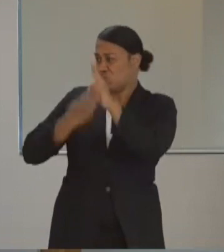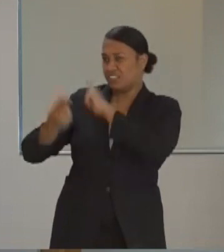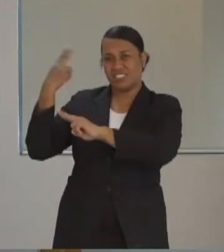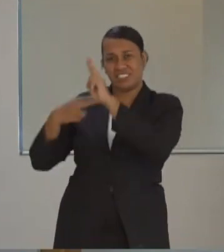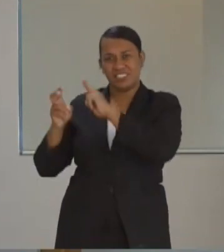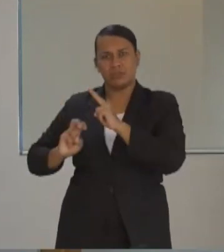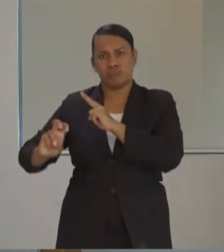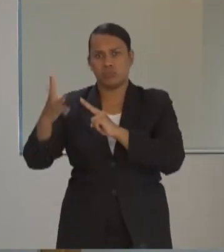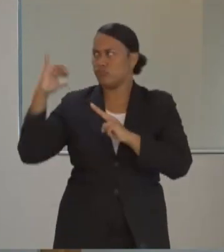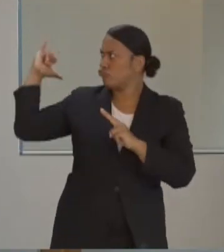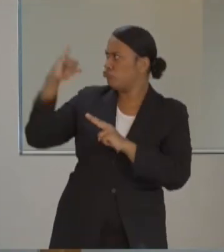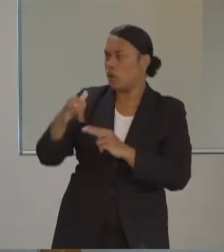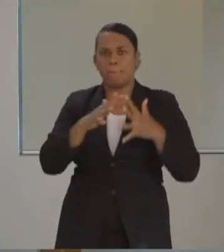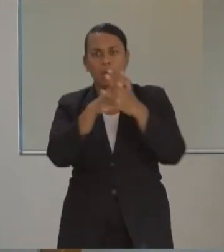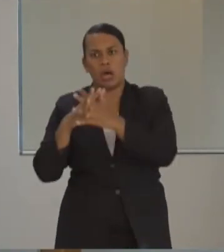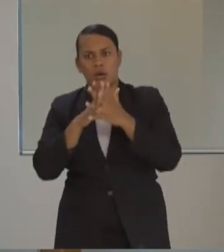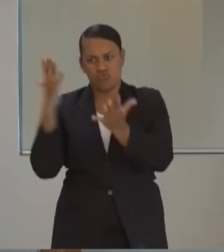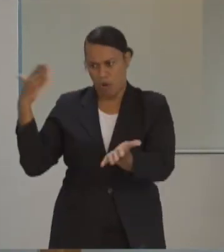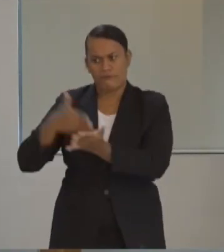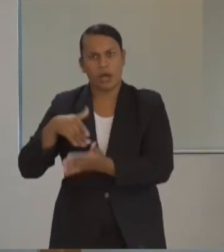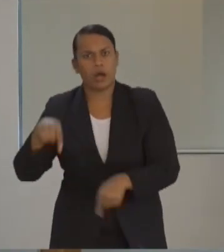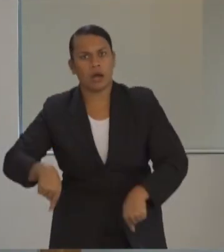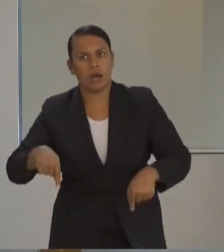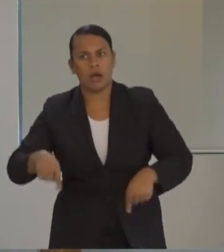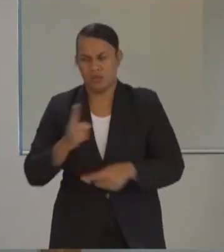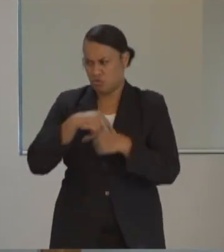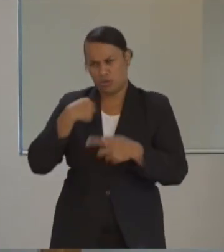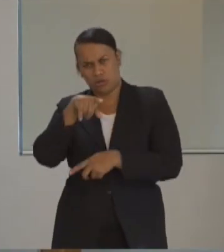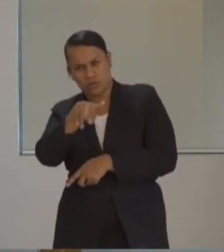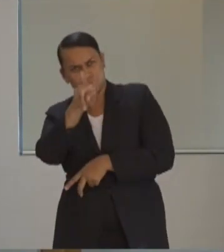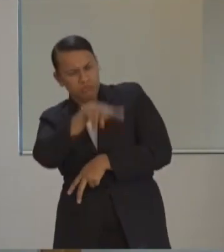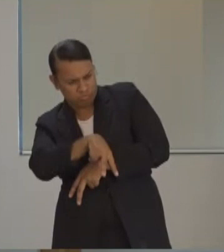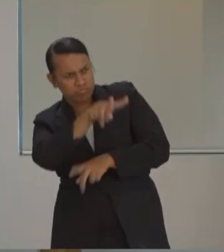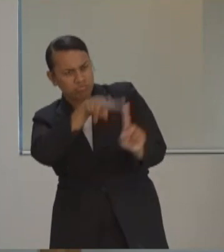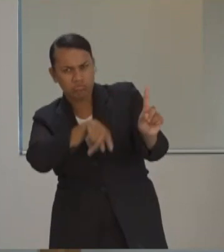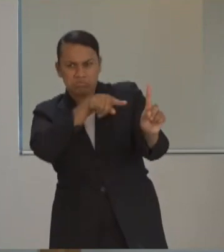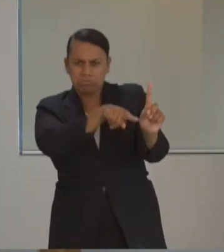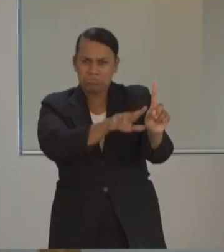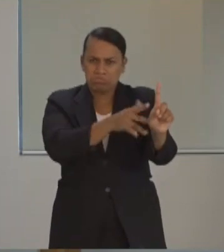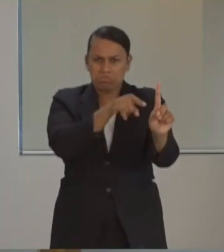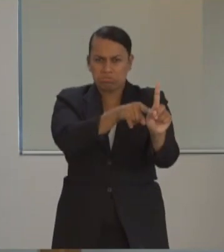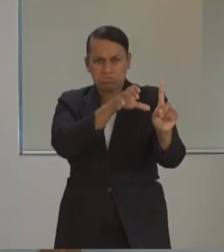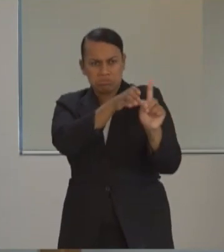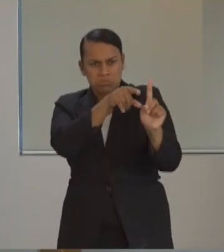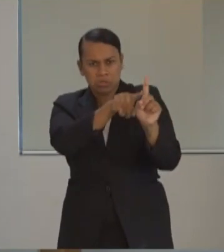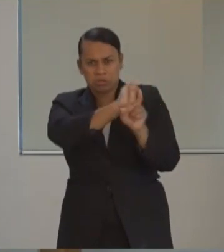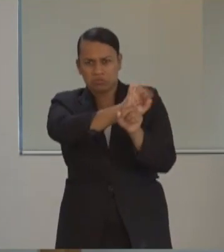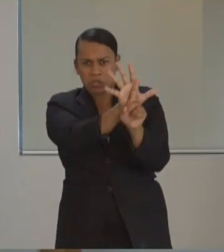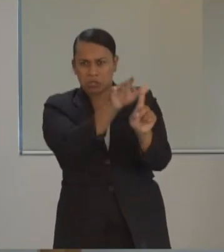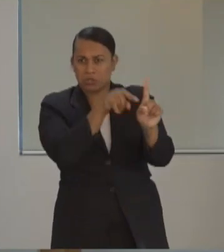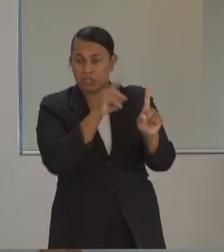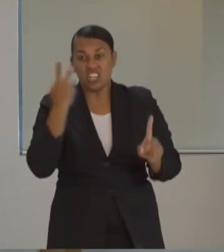for us to call this case highly likely. And in my book, When Fijian Lives are at